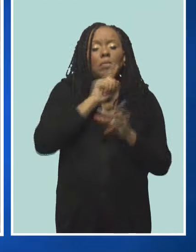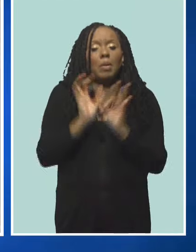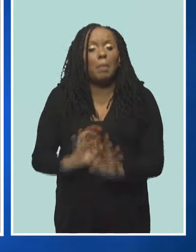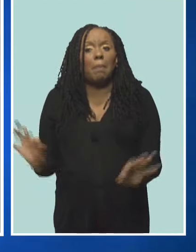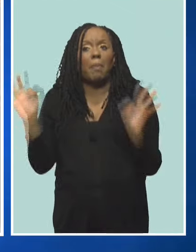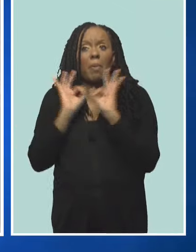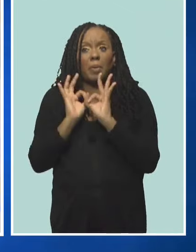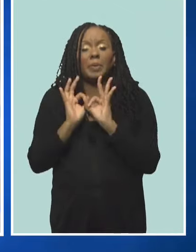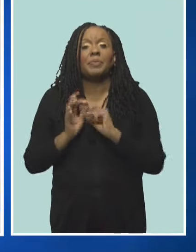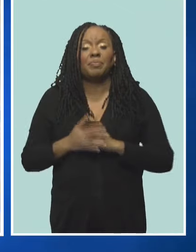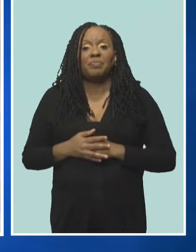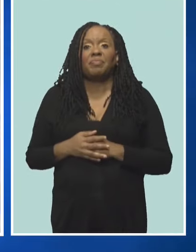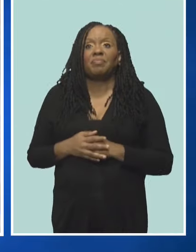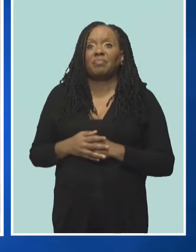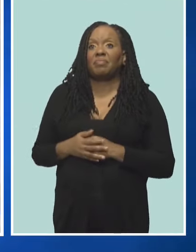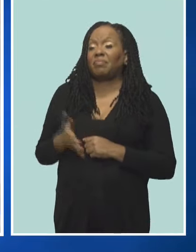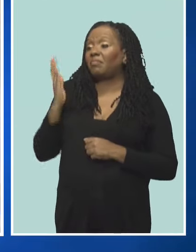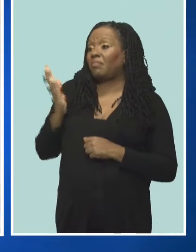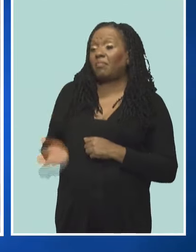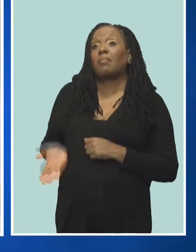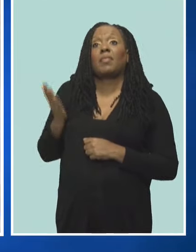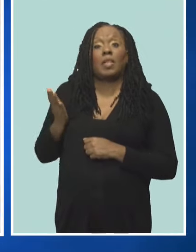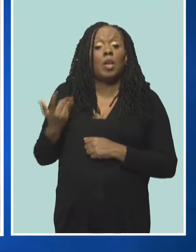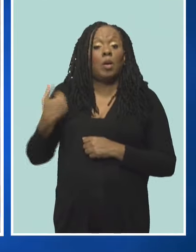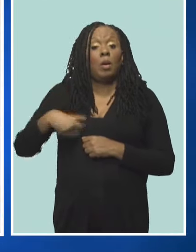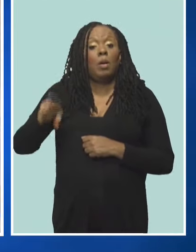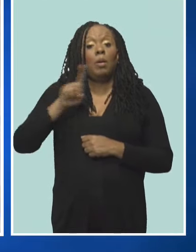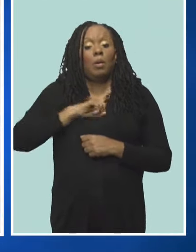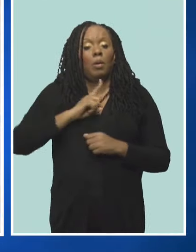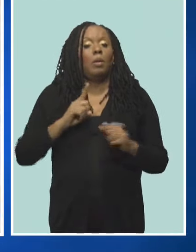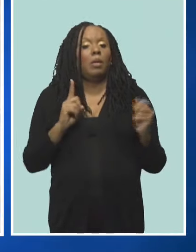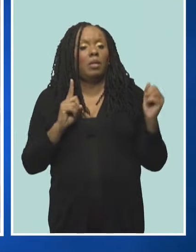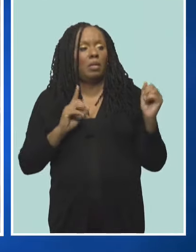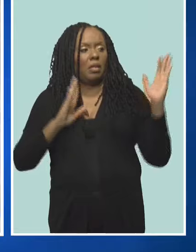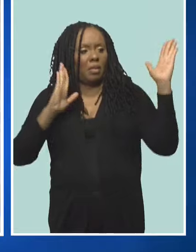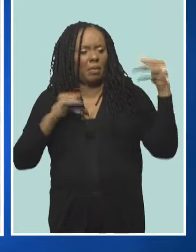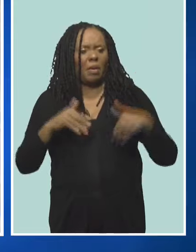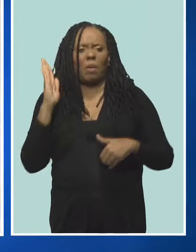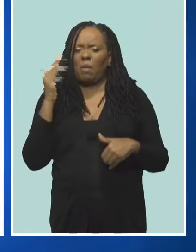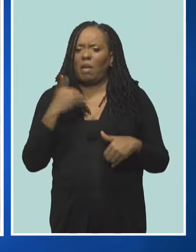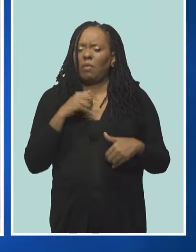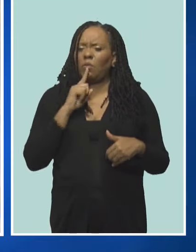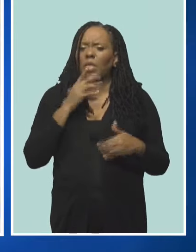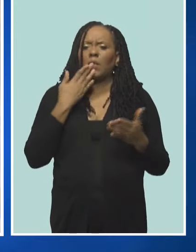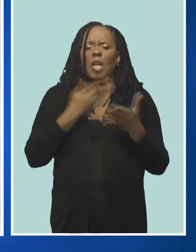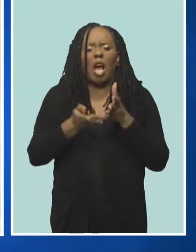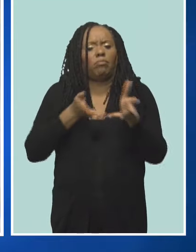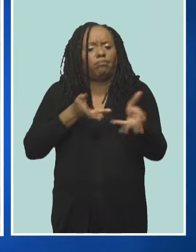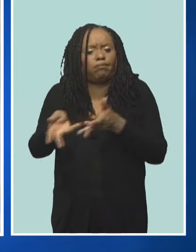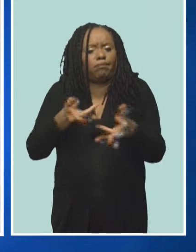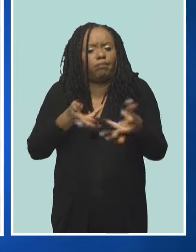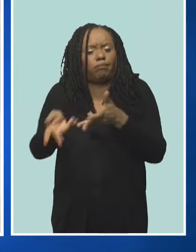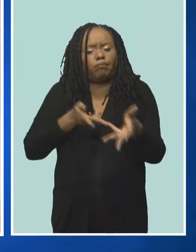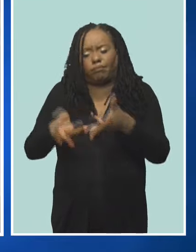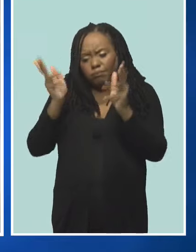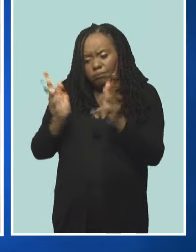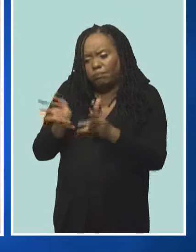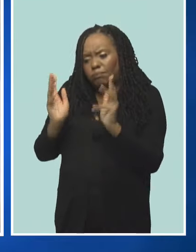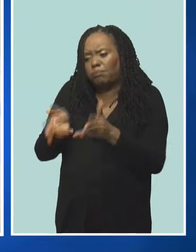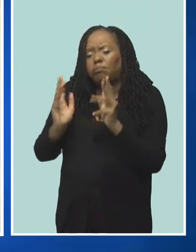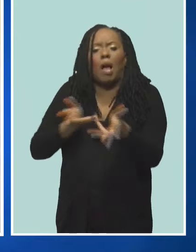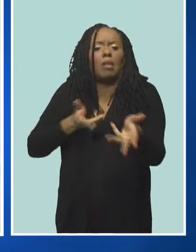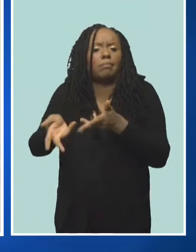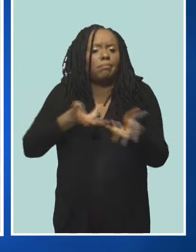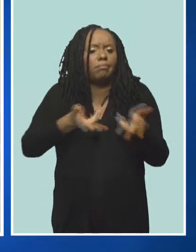We expect to have fruitful discussion, although it is a social